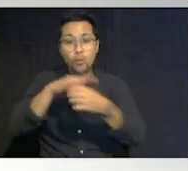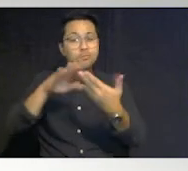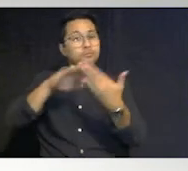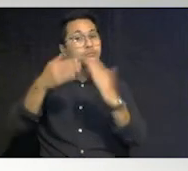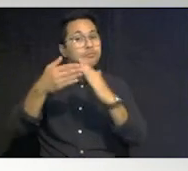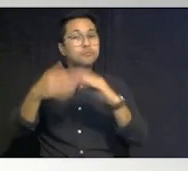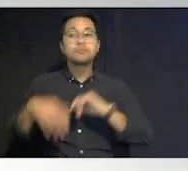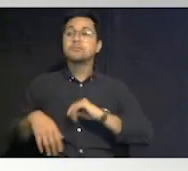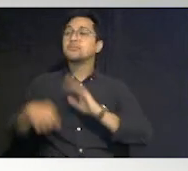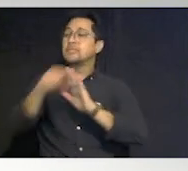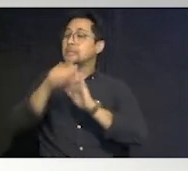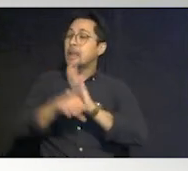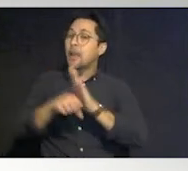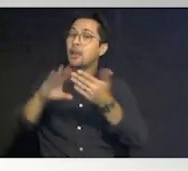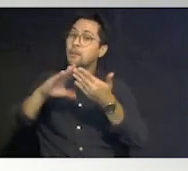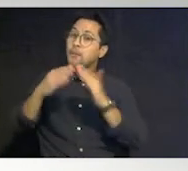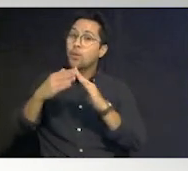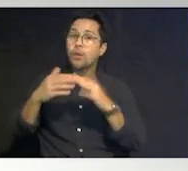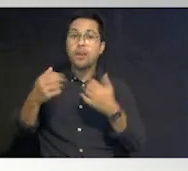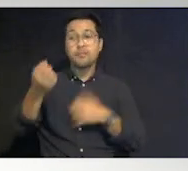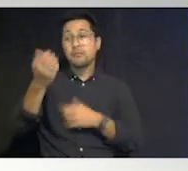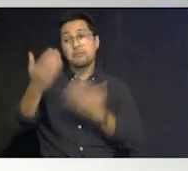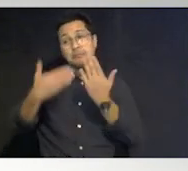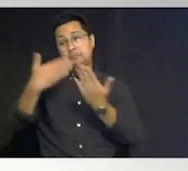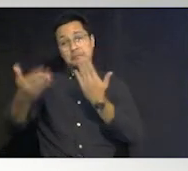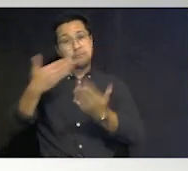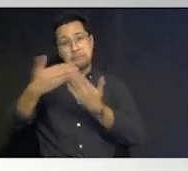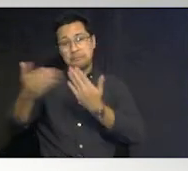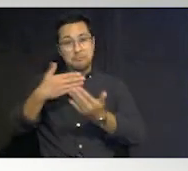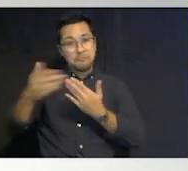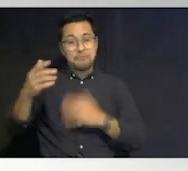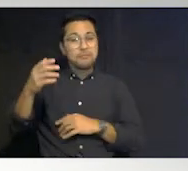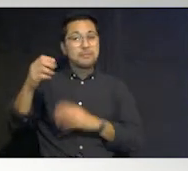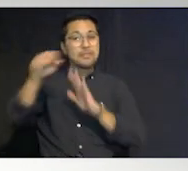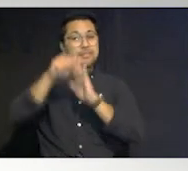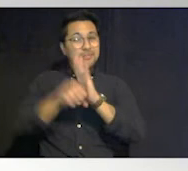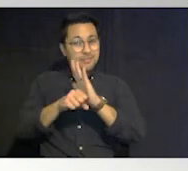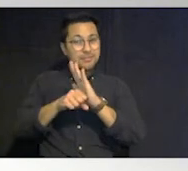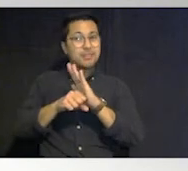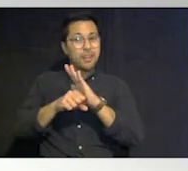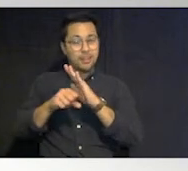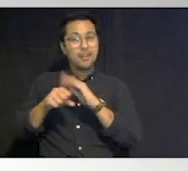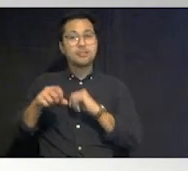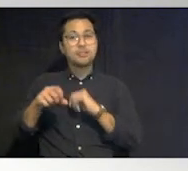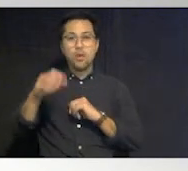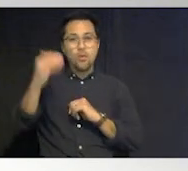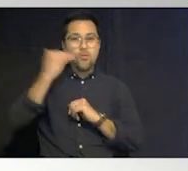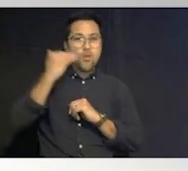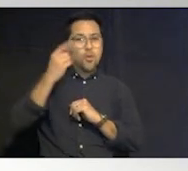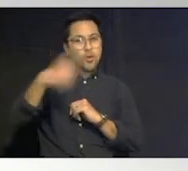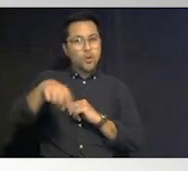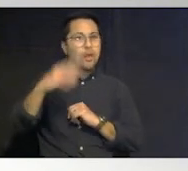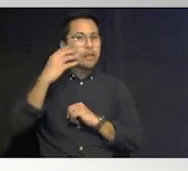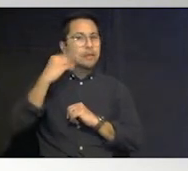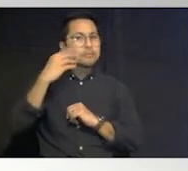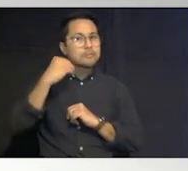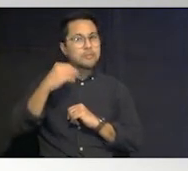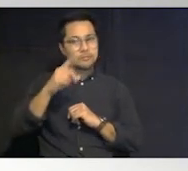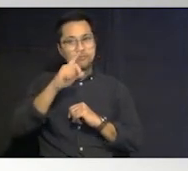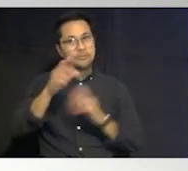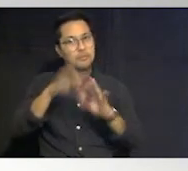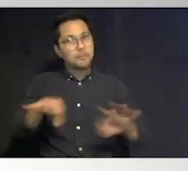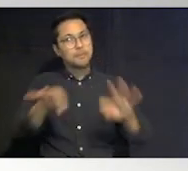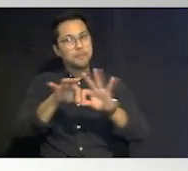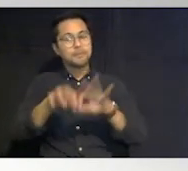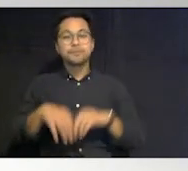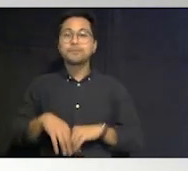community if you will or even the federal government so knowing what you're what you're going through is really important um and